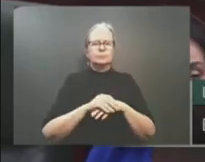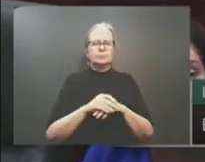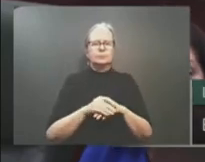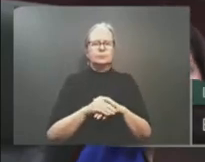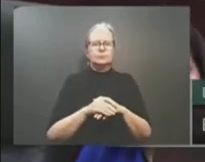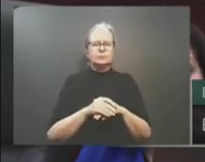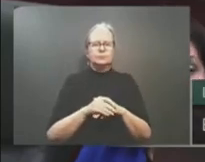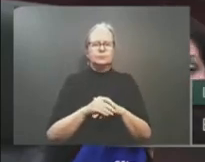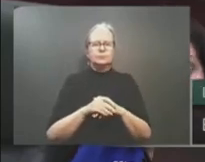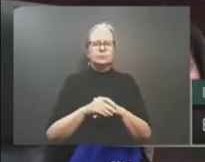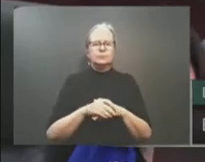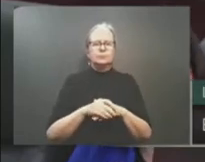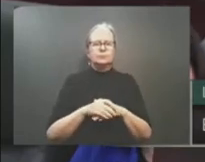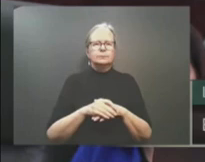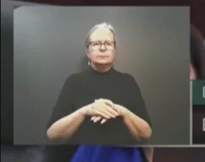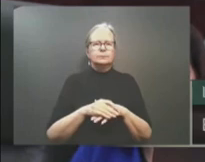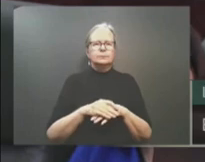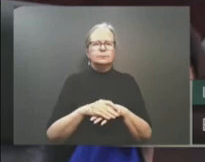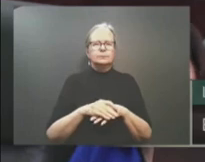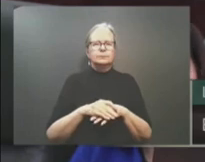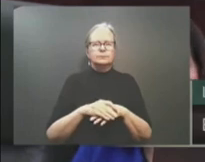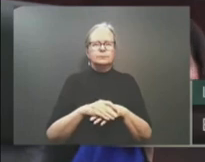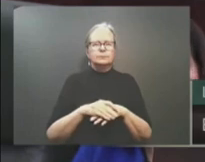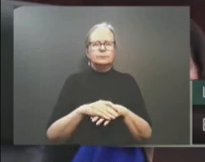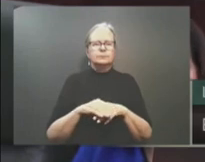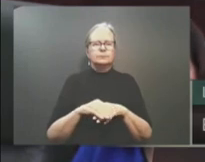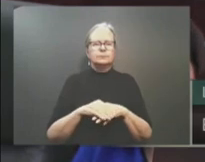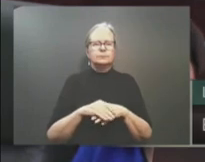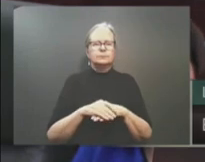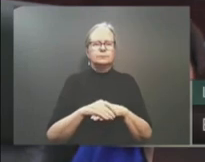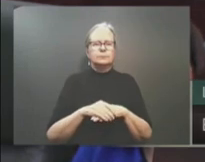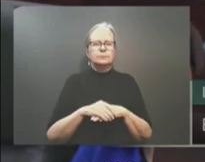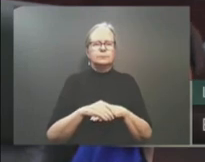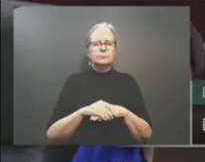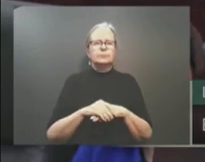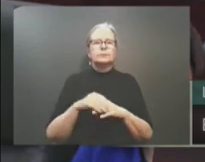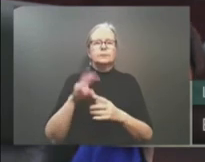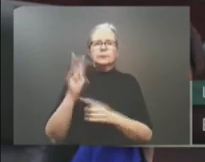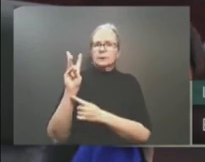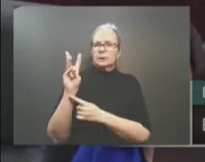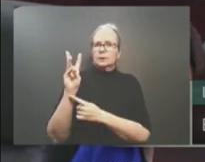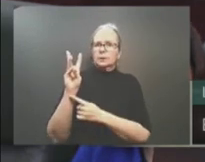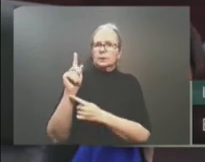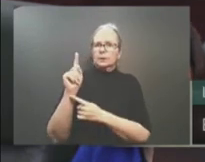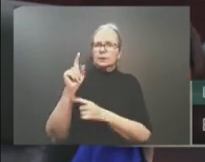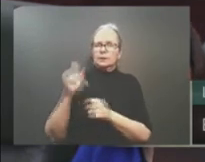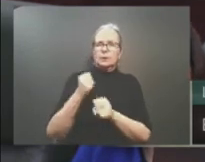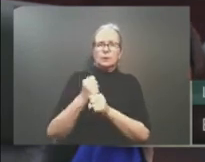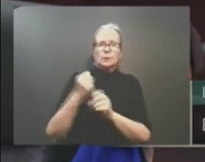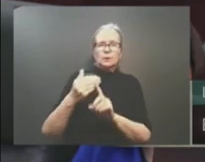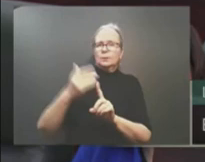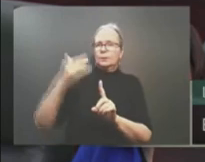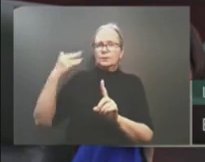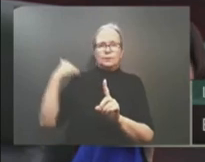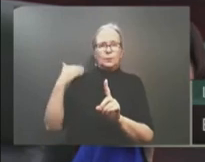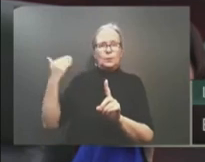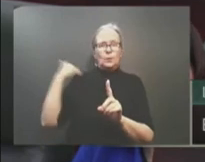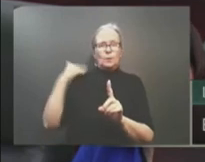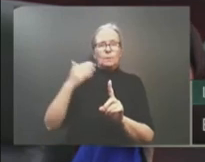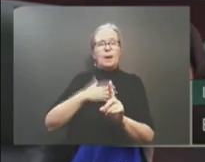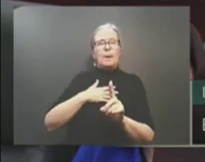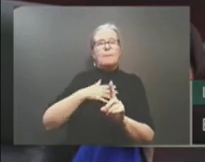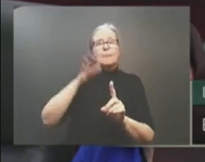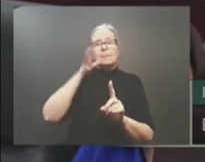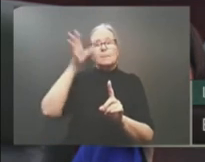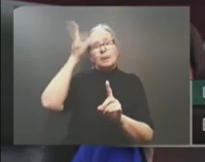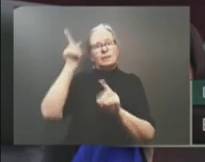Mr. Speaker, 61 years ago, my parents came west to Alberta with nothing more than a dream, a big